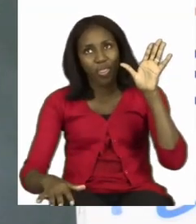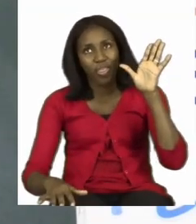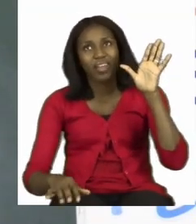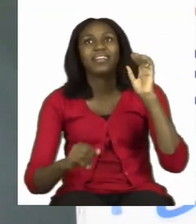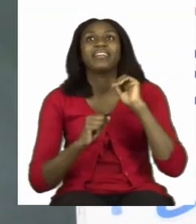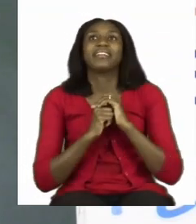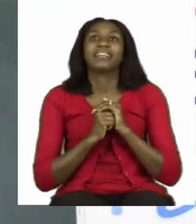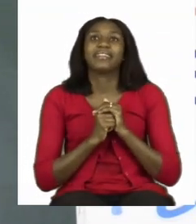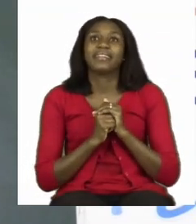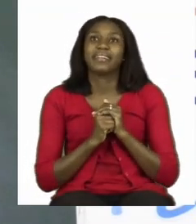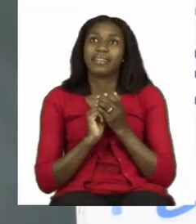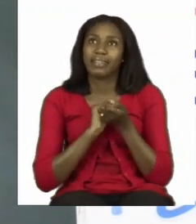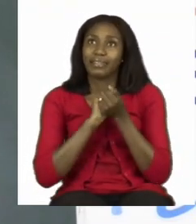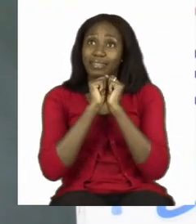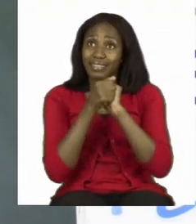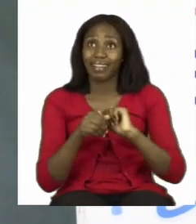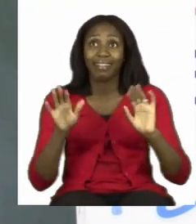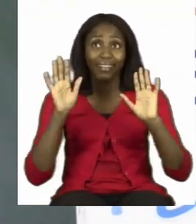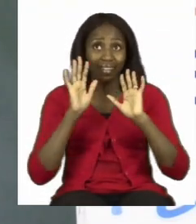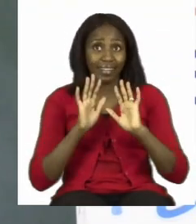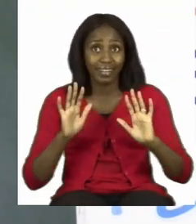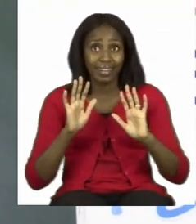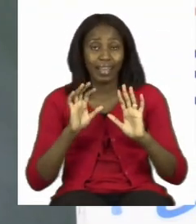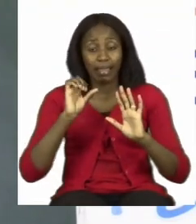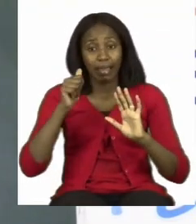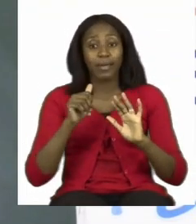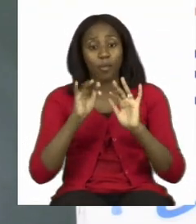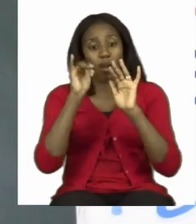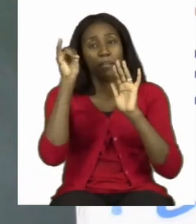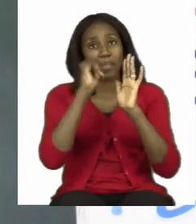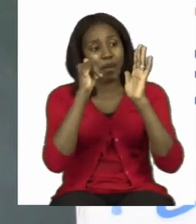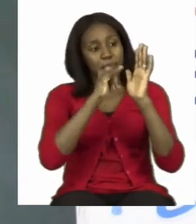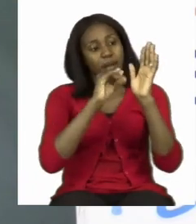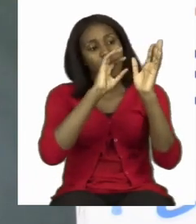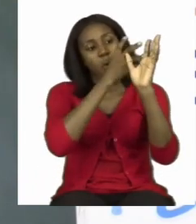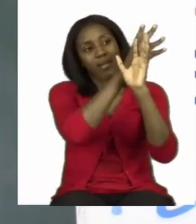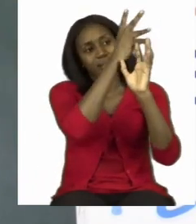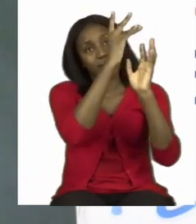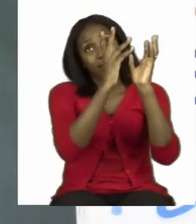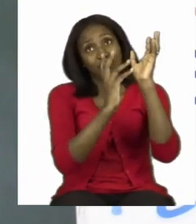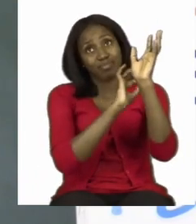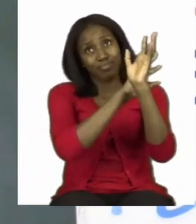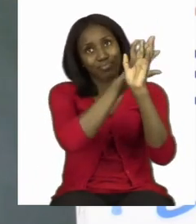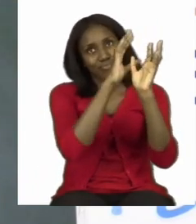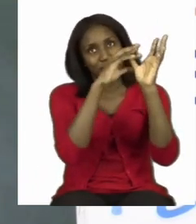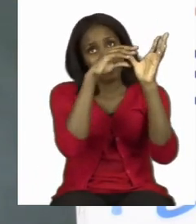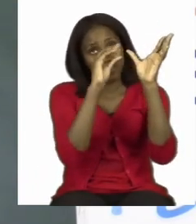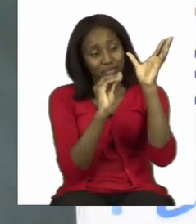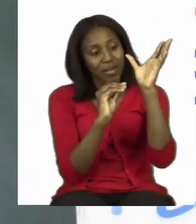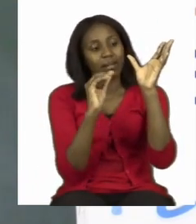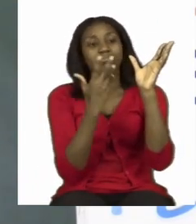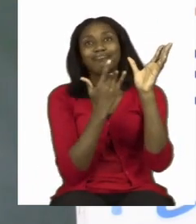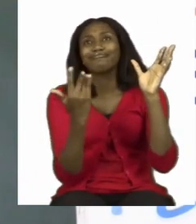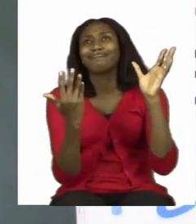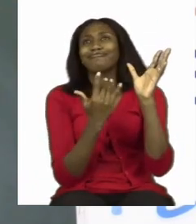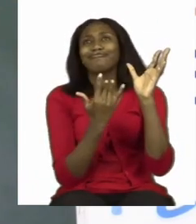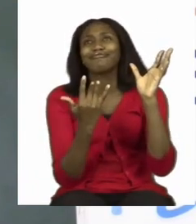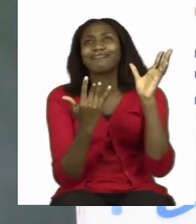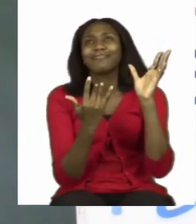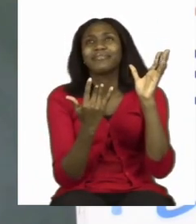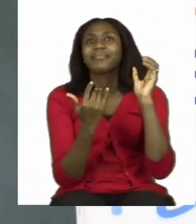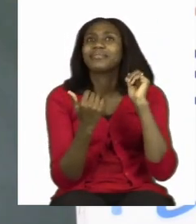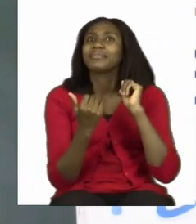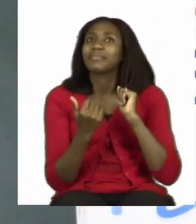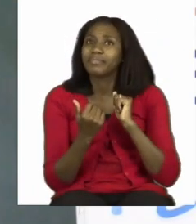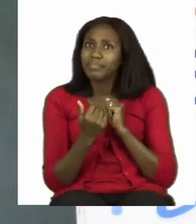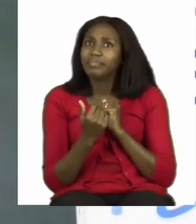colour. But the one that is still in the tree was nice and green. Then I went